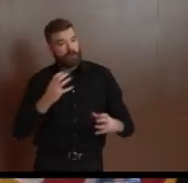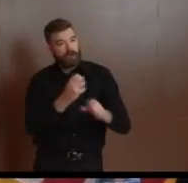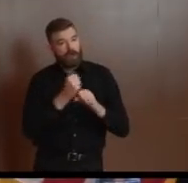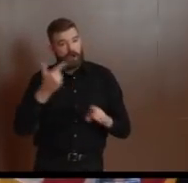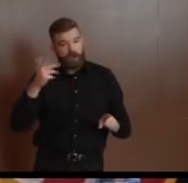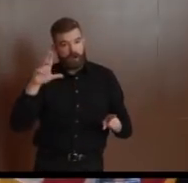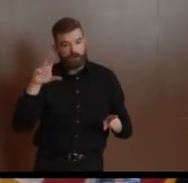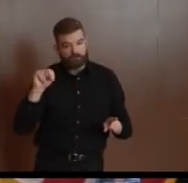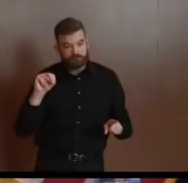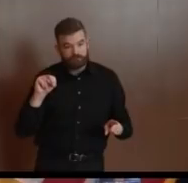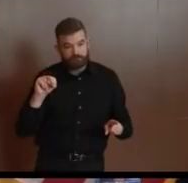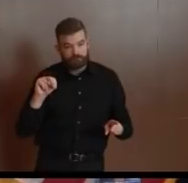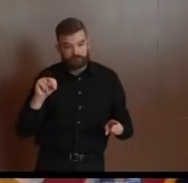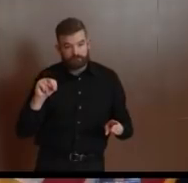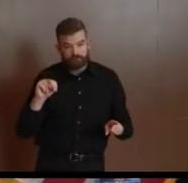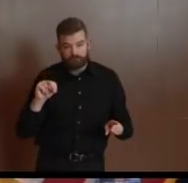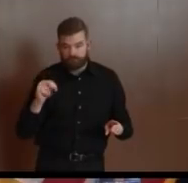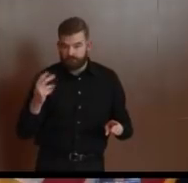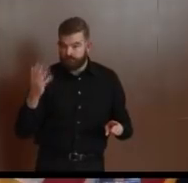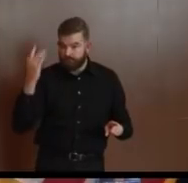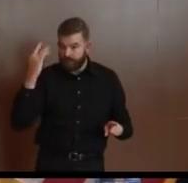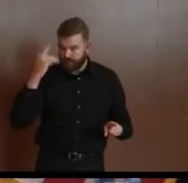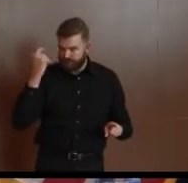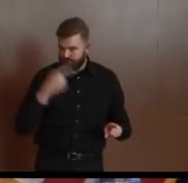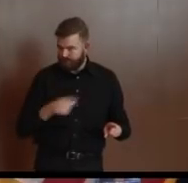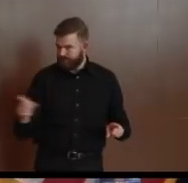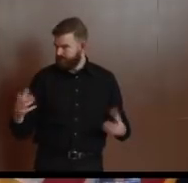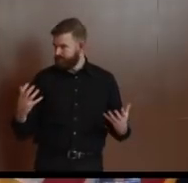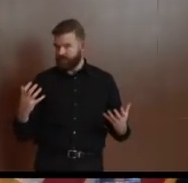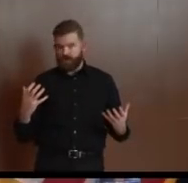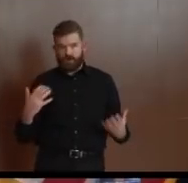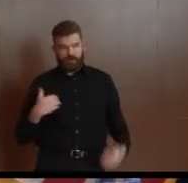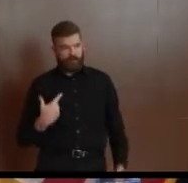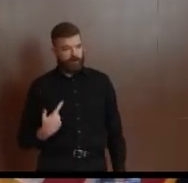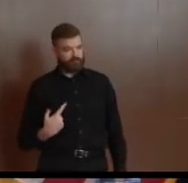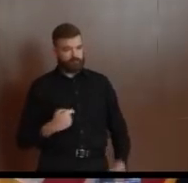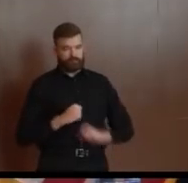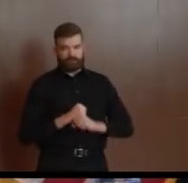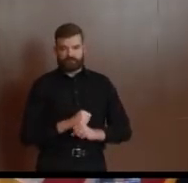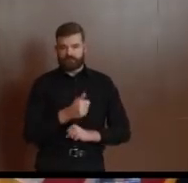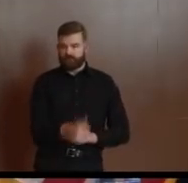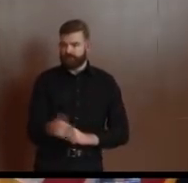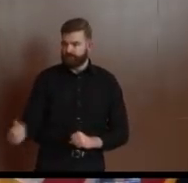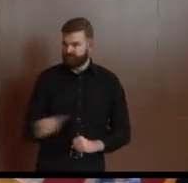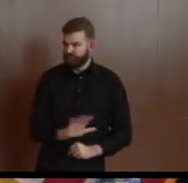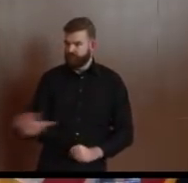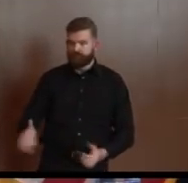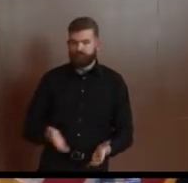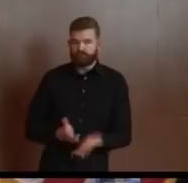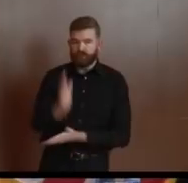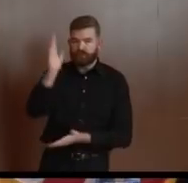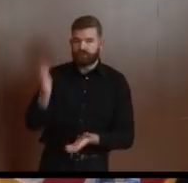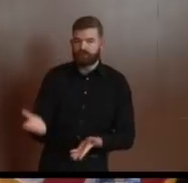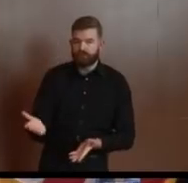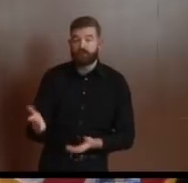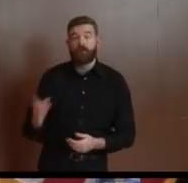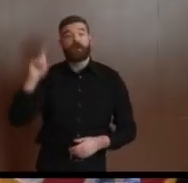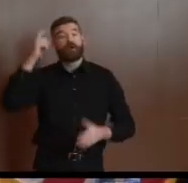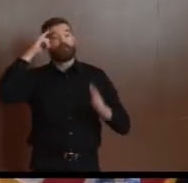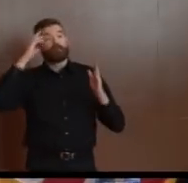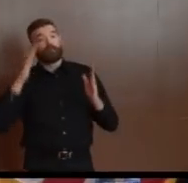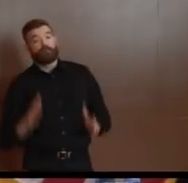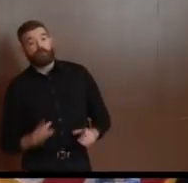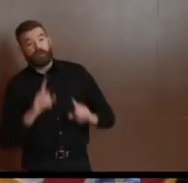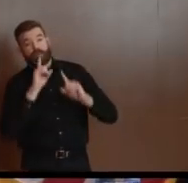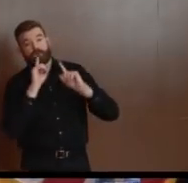Governor? Just as you're about to ask your question, I was about to say, you you don't normally only show up at gun events. So I could have predicted this